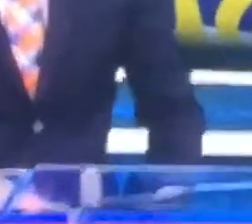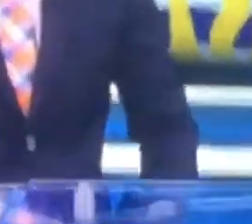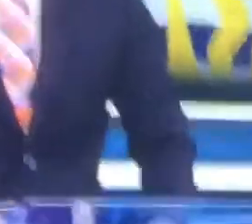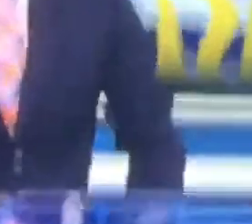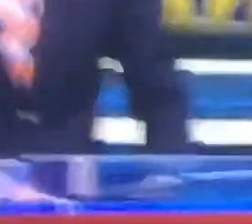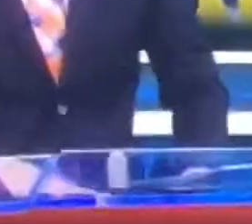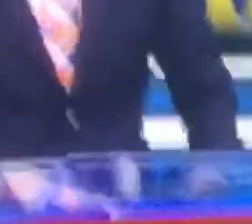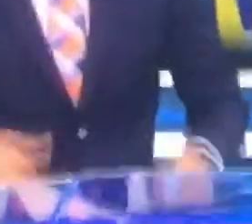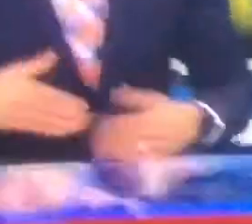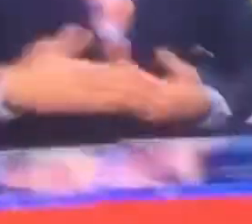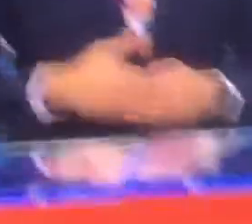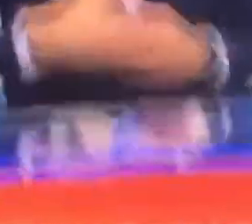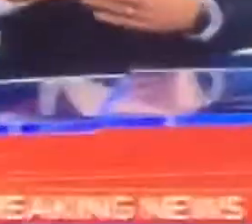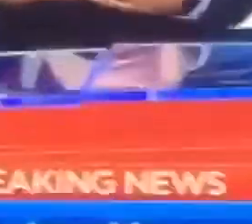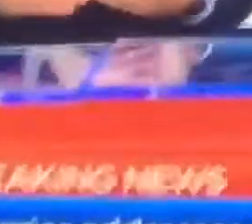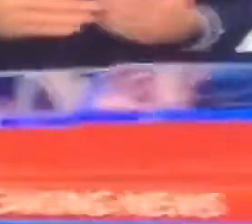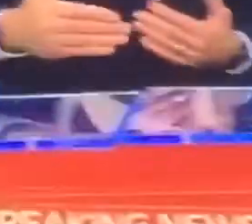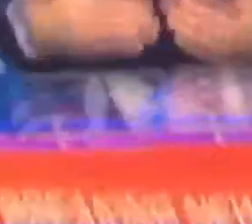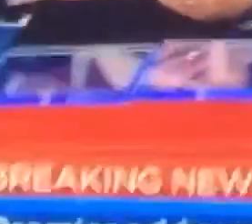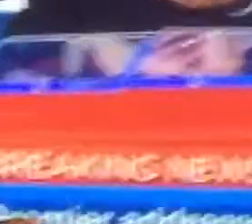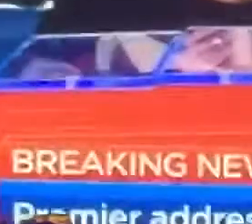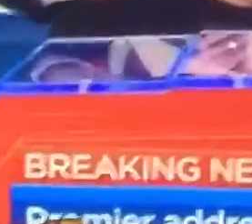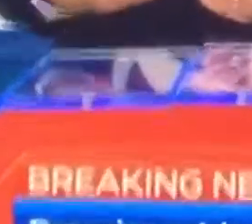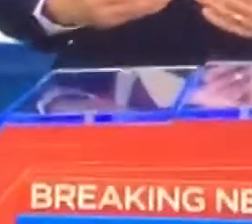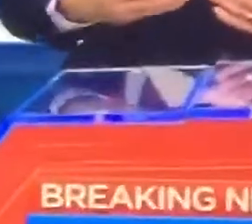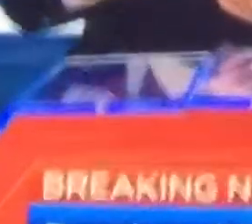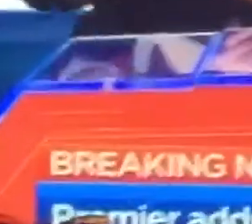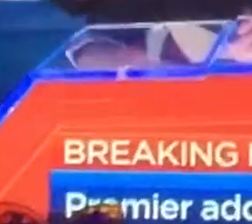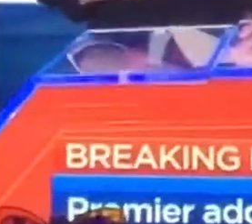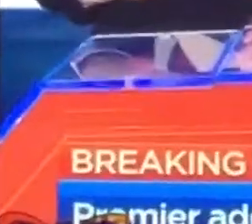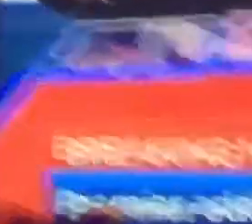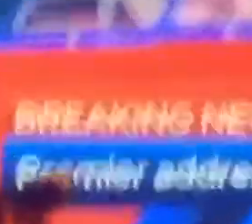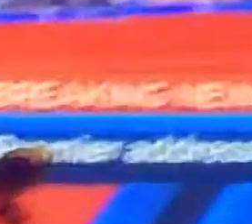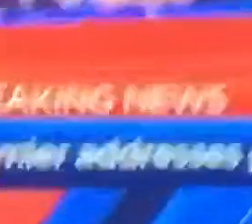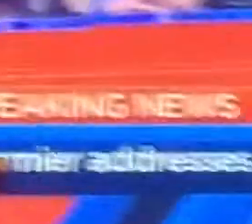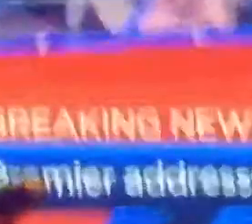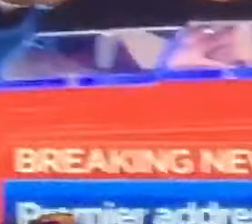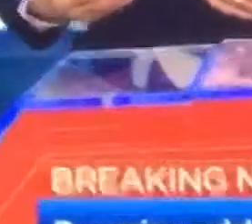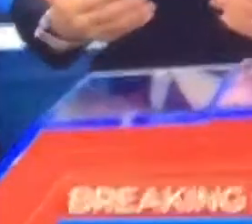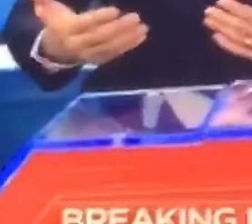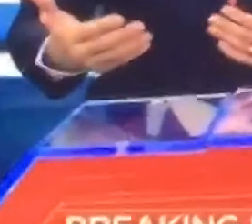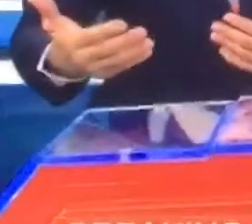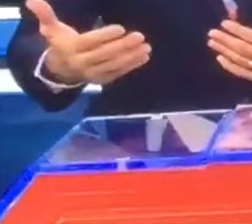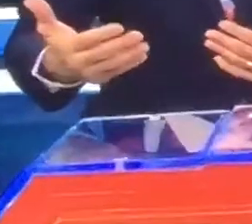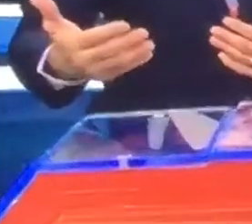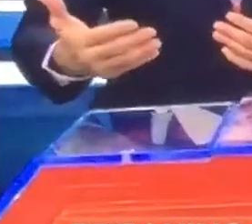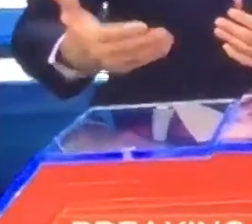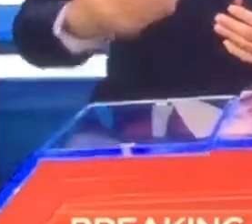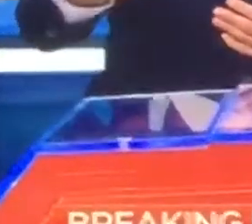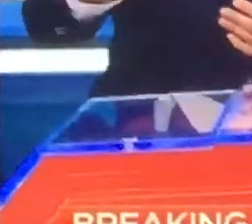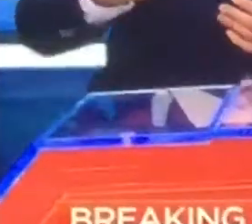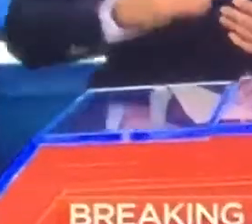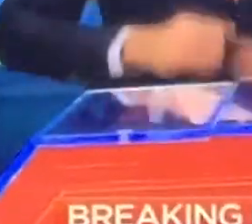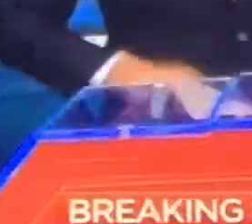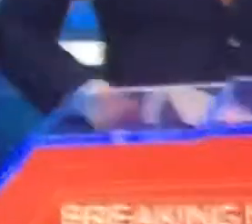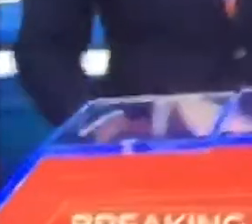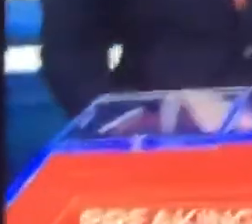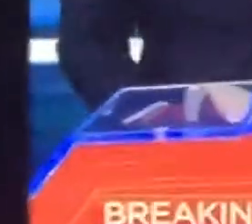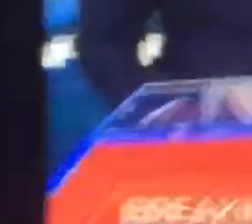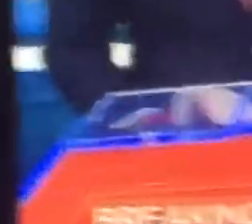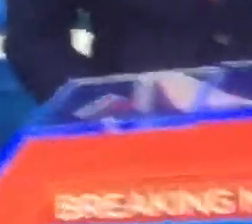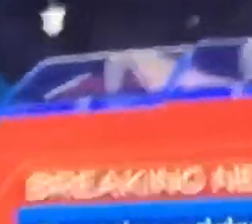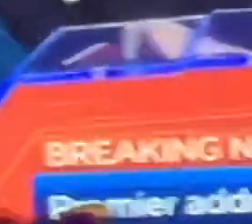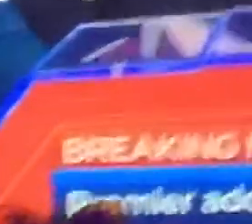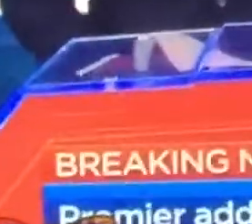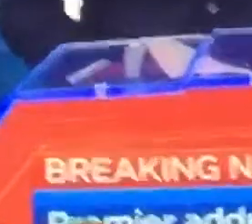response. It is true. And then when he does step in front and talk about some of the relief that BC is offering, he's been very strong in that role too. The premier is about to